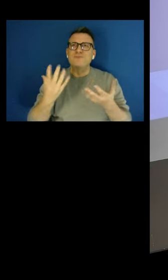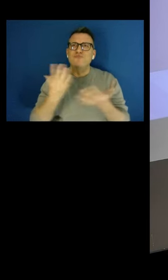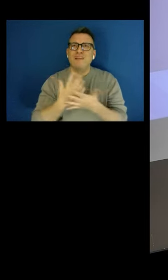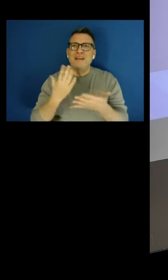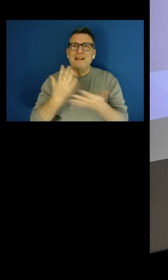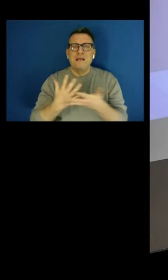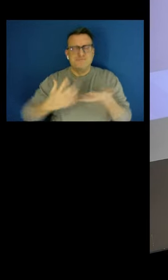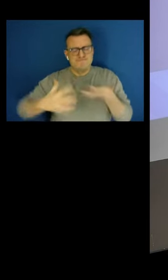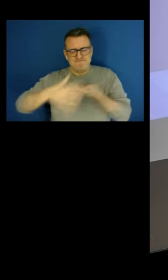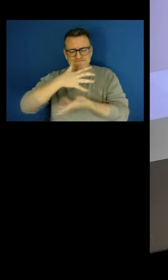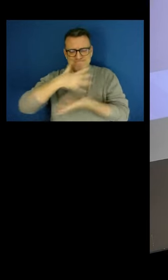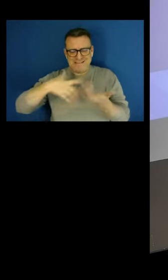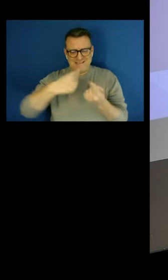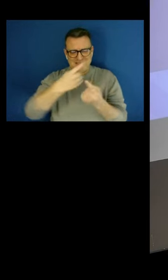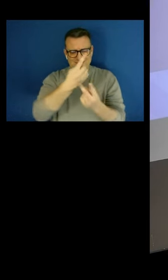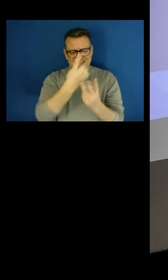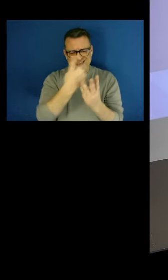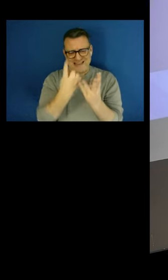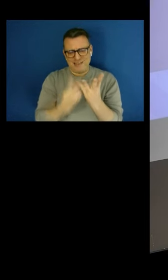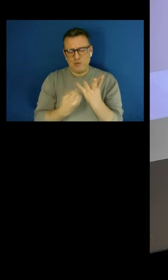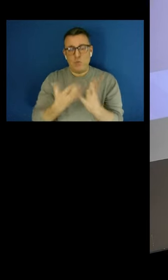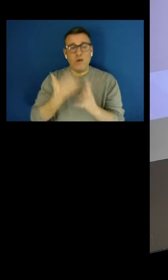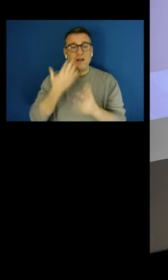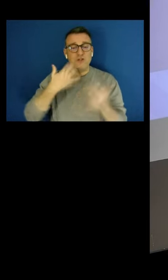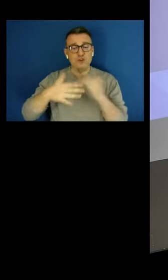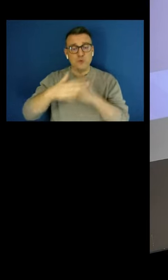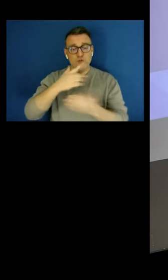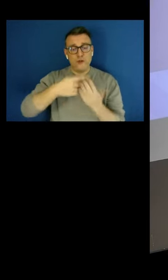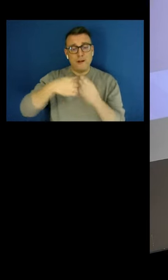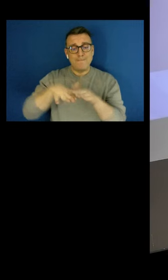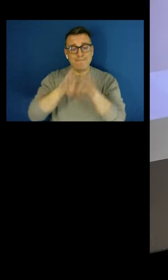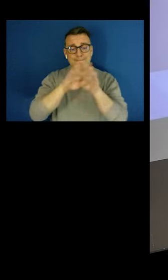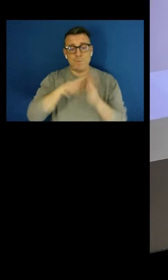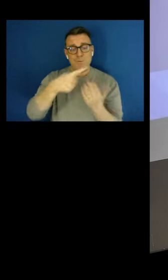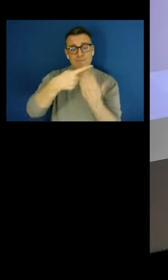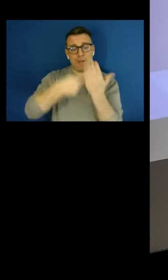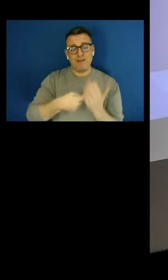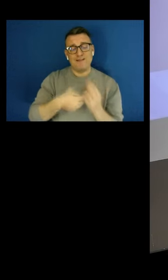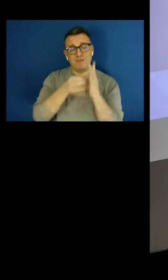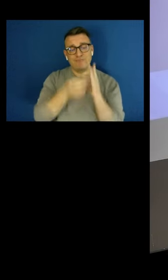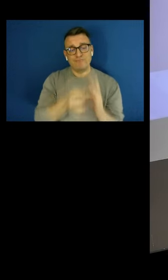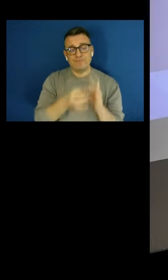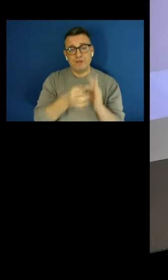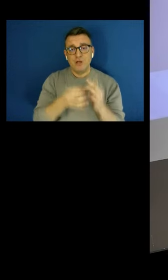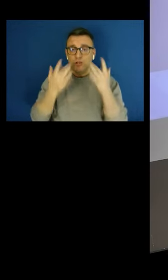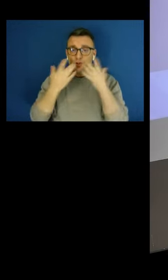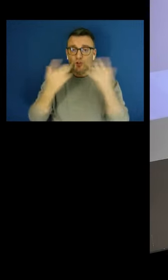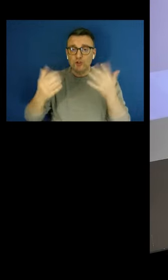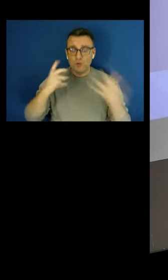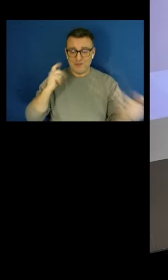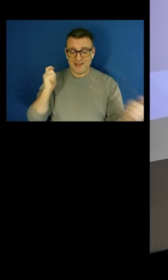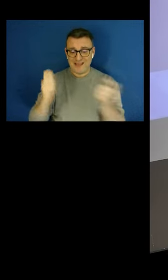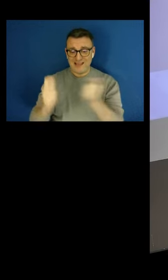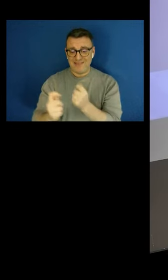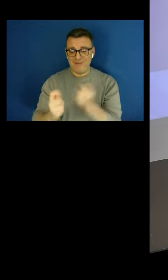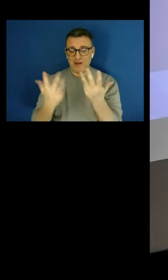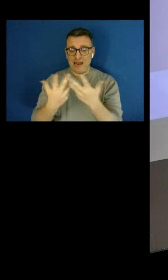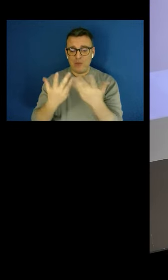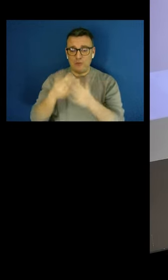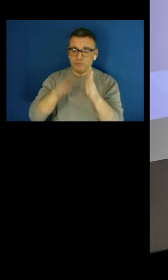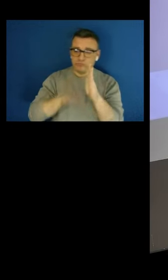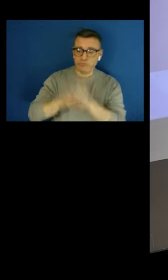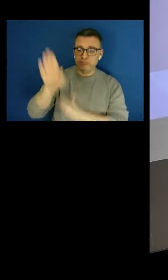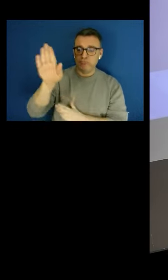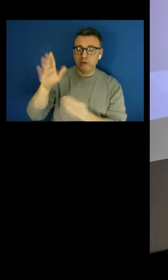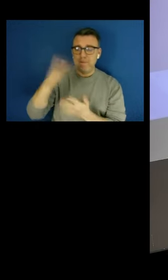anchor public policy to measure the evolution and the assessed public policy advances to be able to